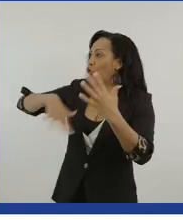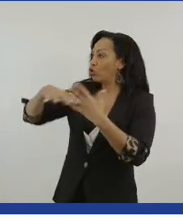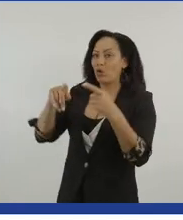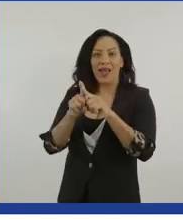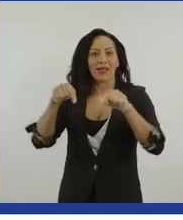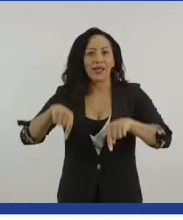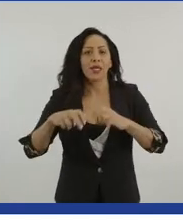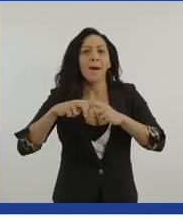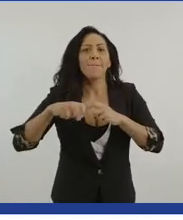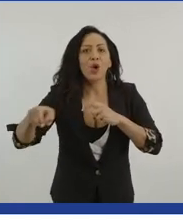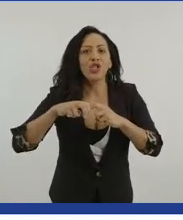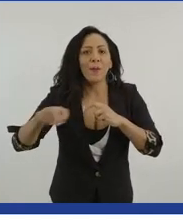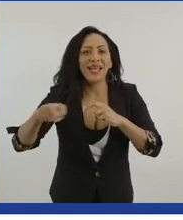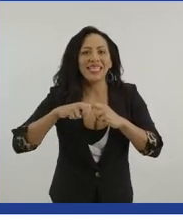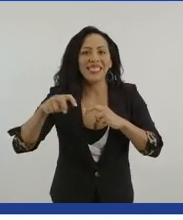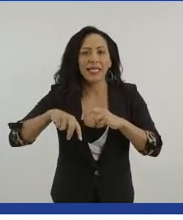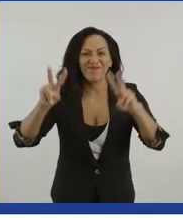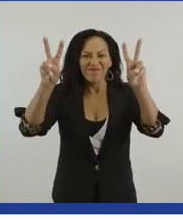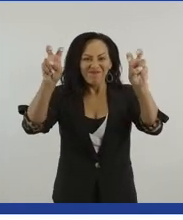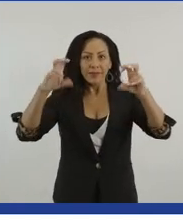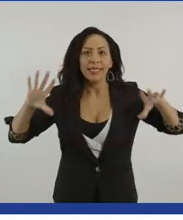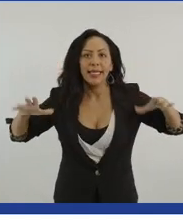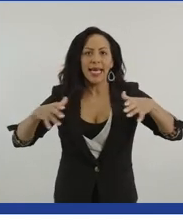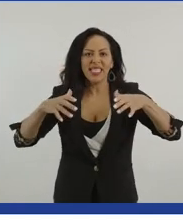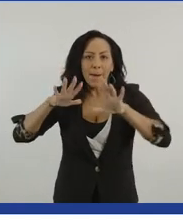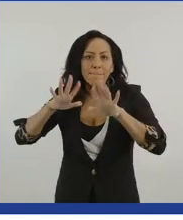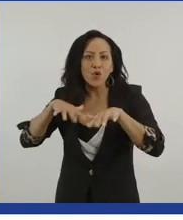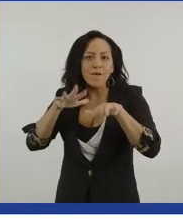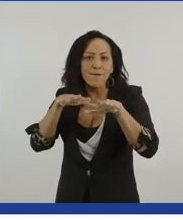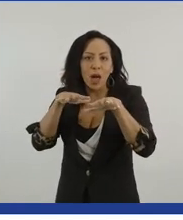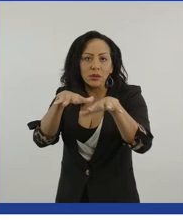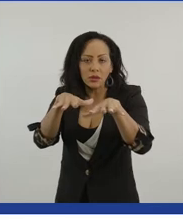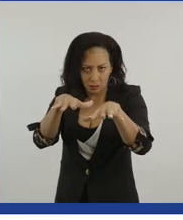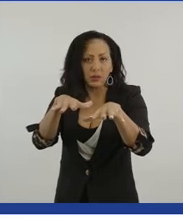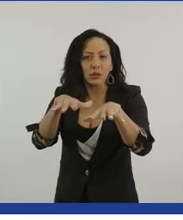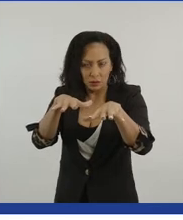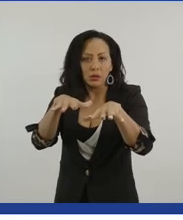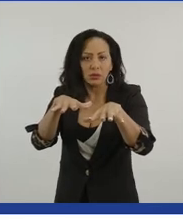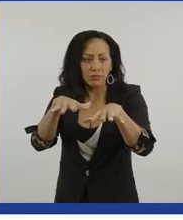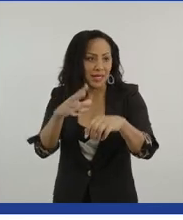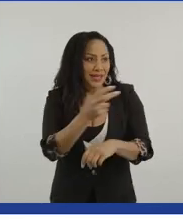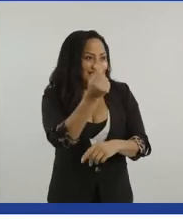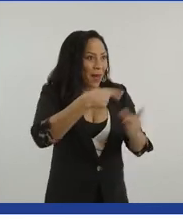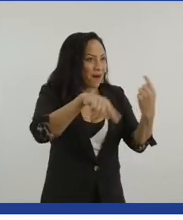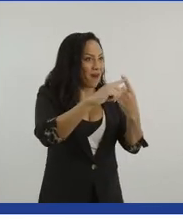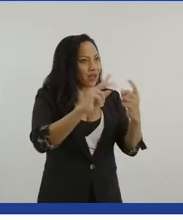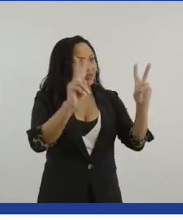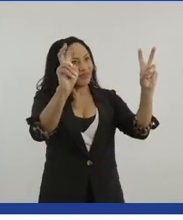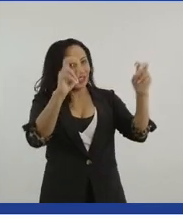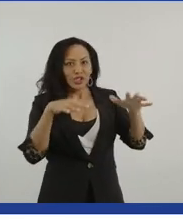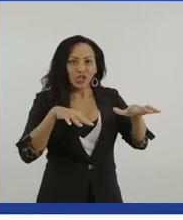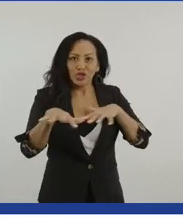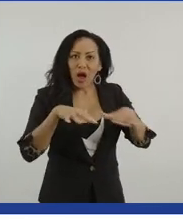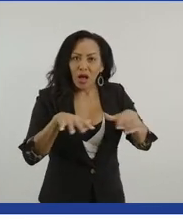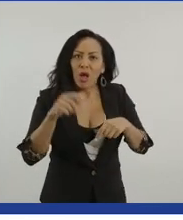a motability is, is a movement, right? And some of us struggle with movement, but movement is in different ways. And, and